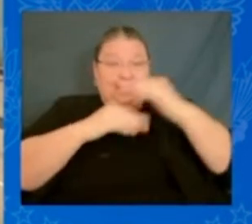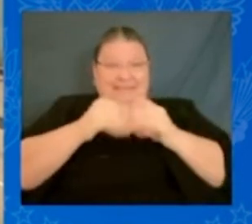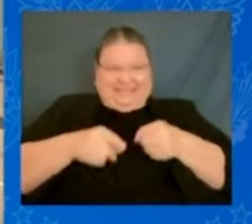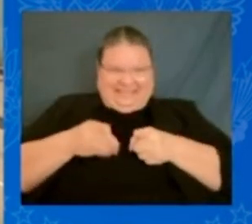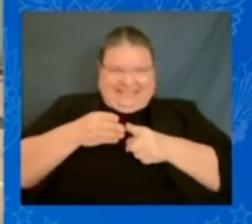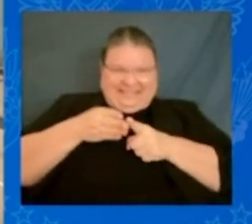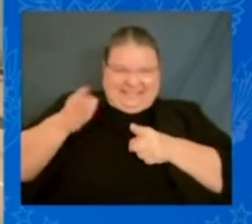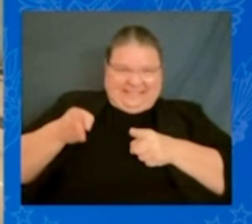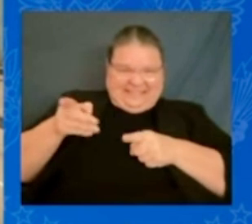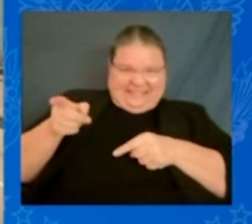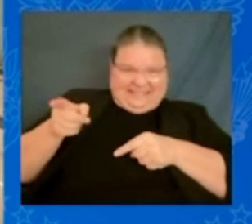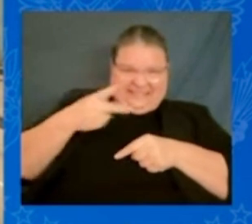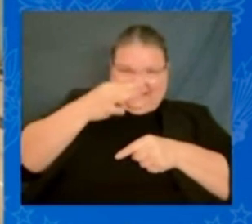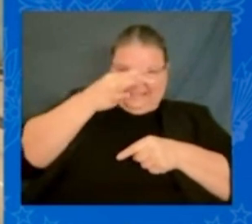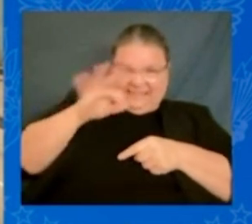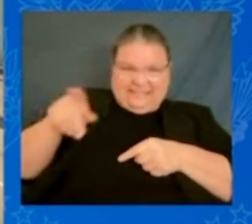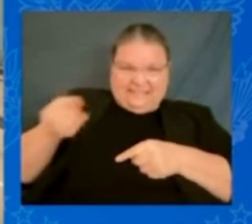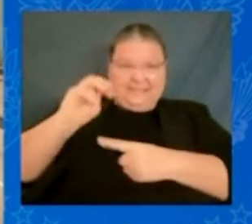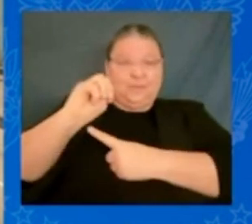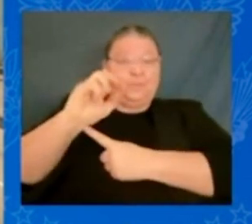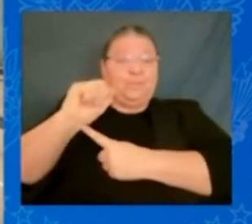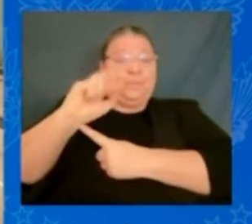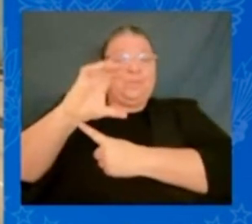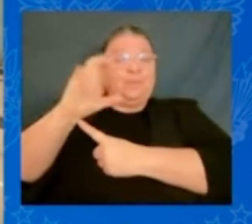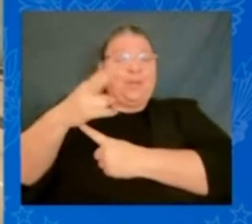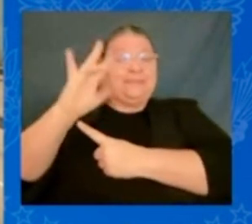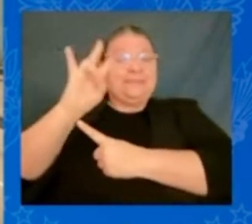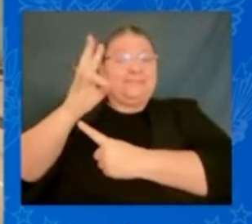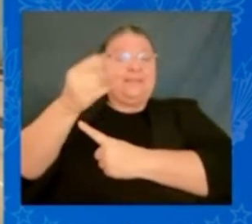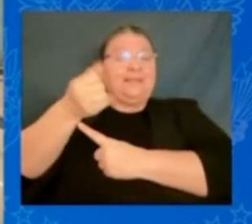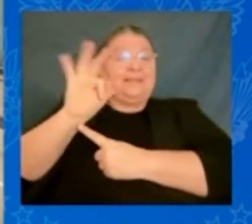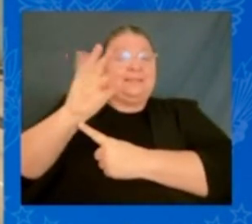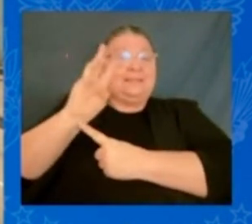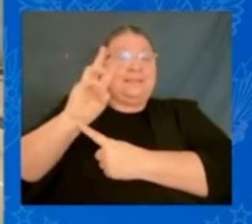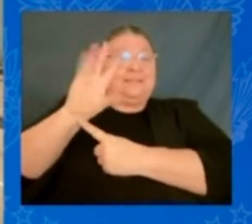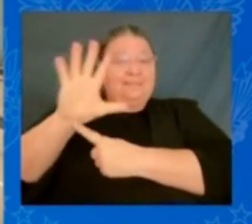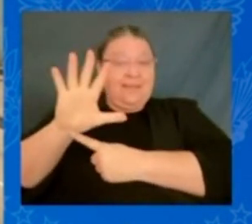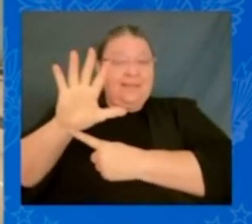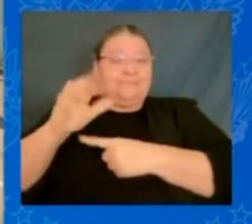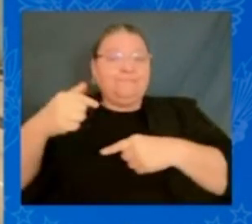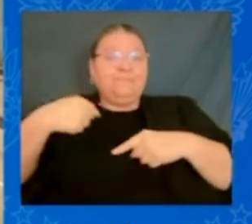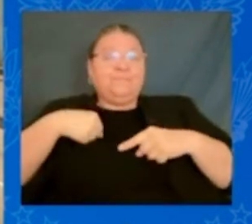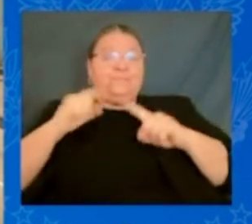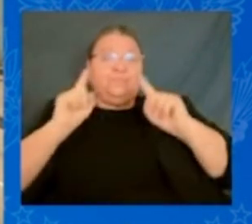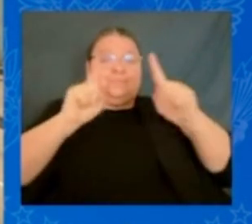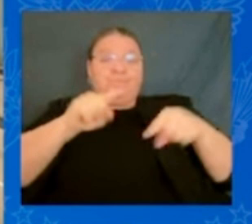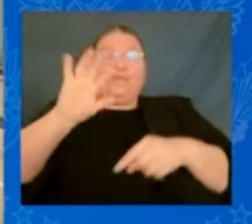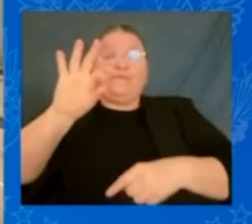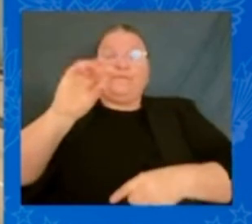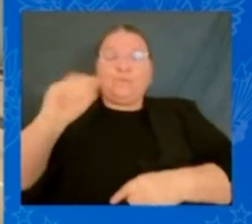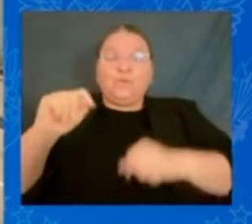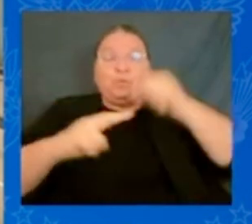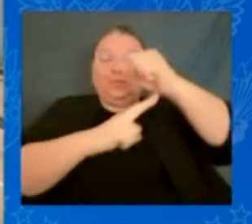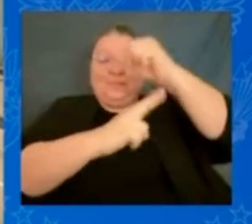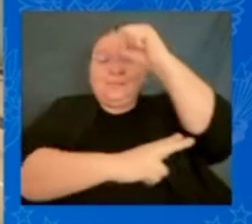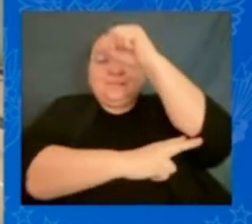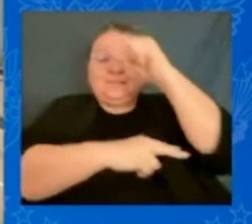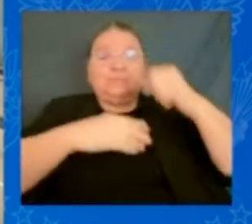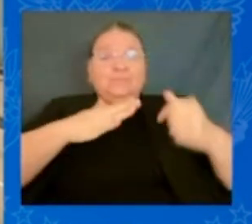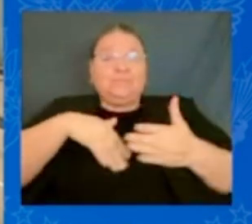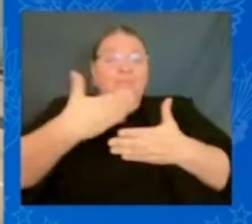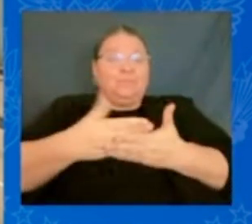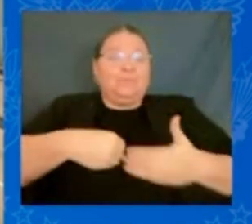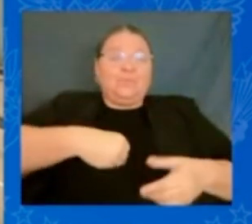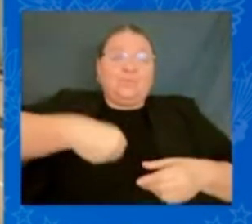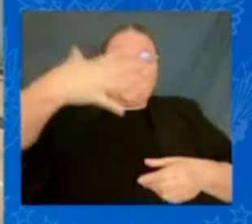7th, 1965, when we came to the foot of the bridge, there was a group of whites in that building playing